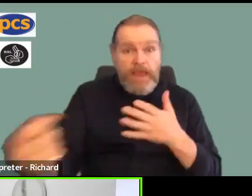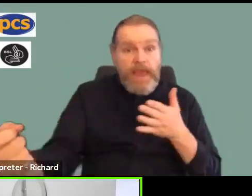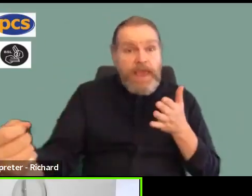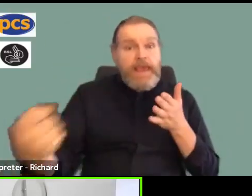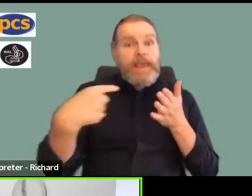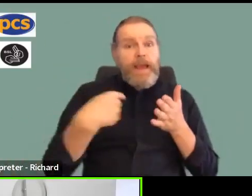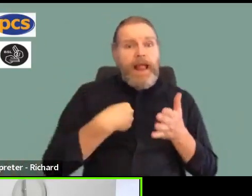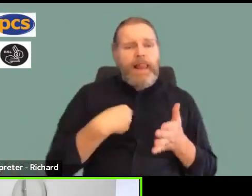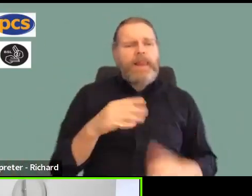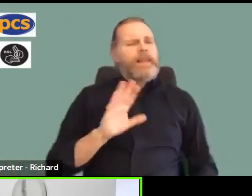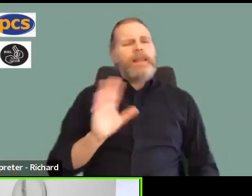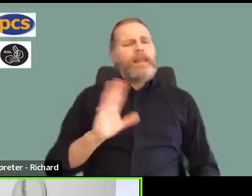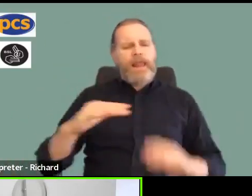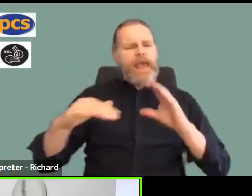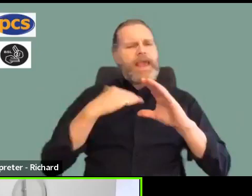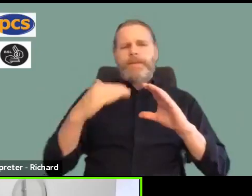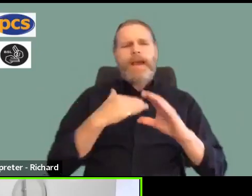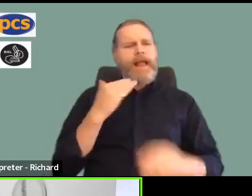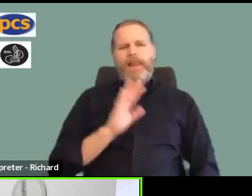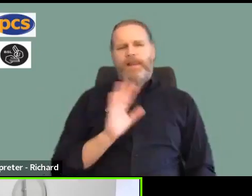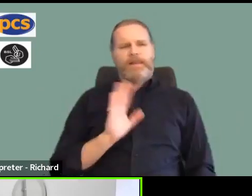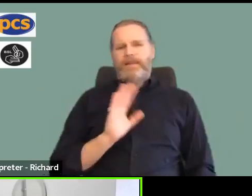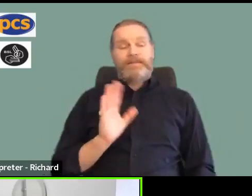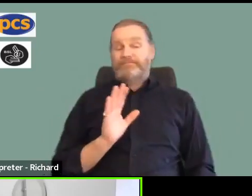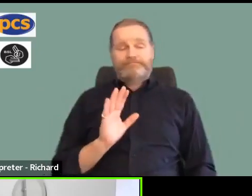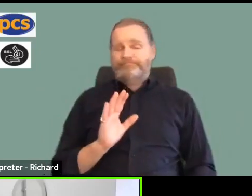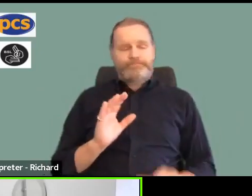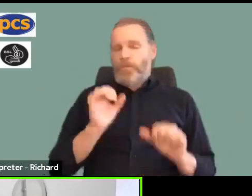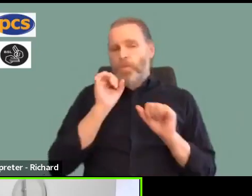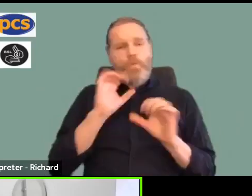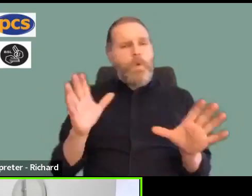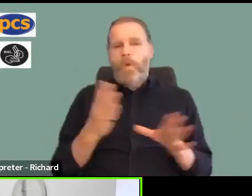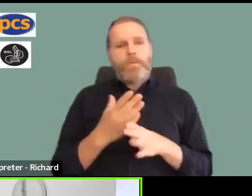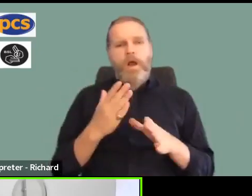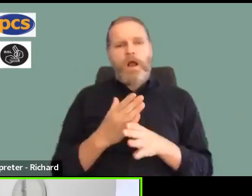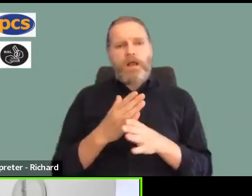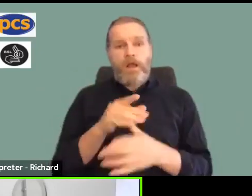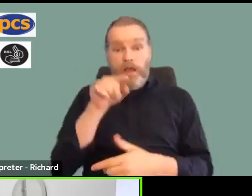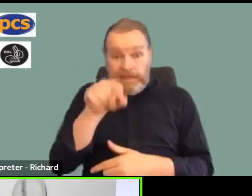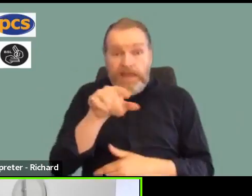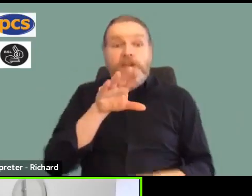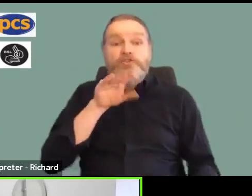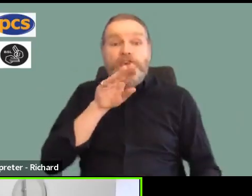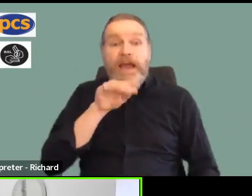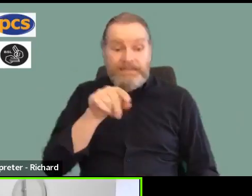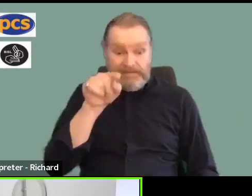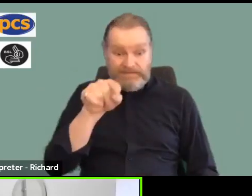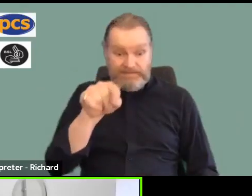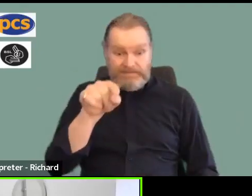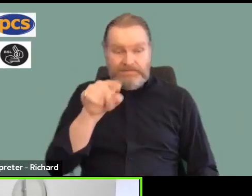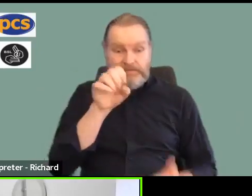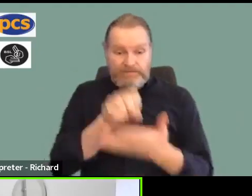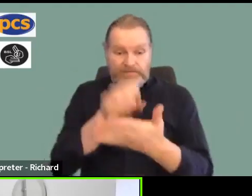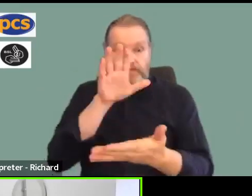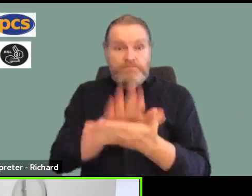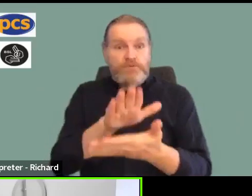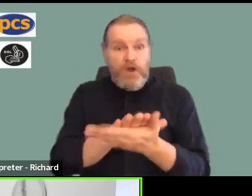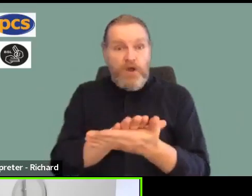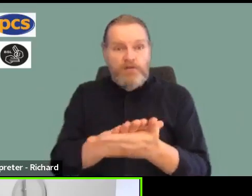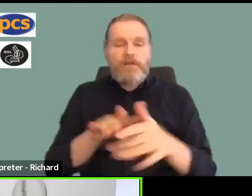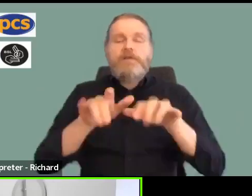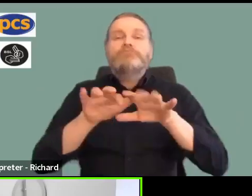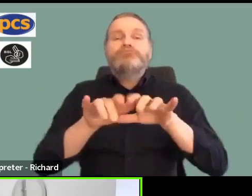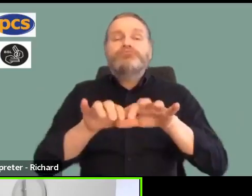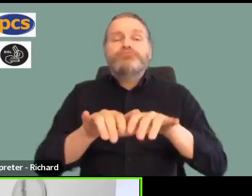directly if you have my contact details because I won't get it. Put it in the chat. It will be picked up by one of our admins and then the